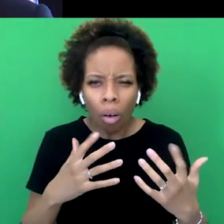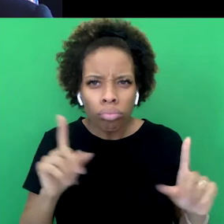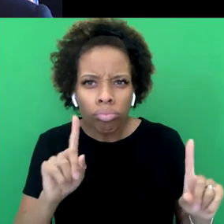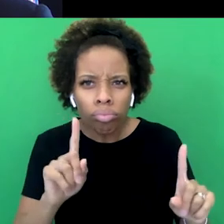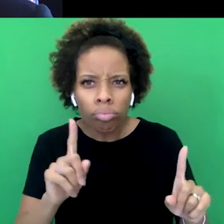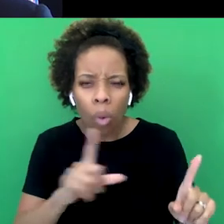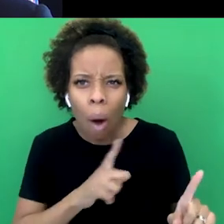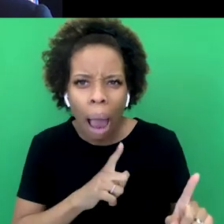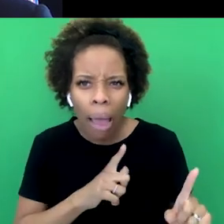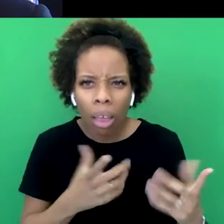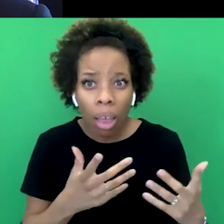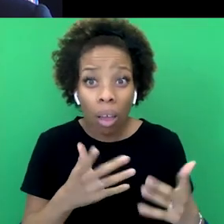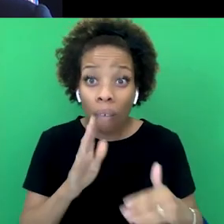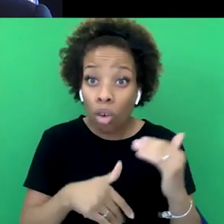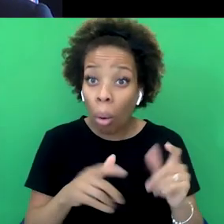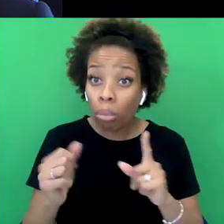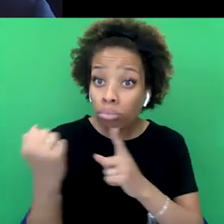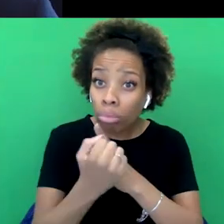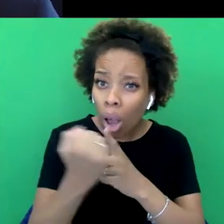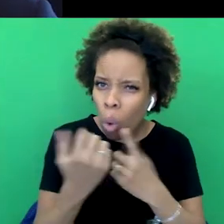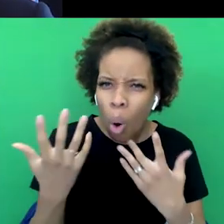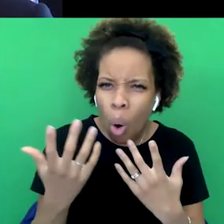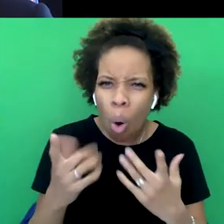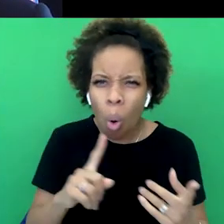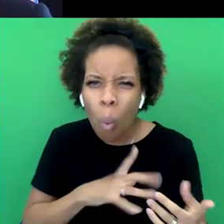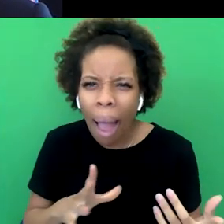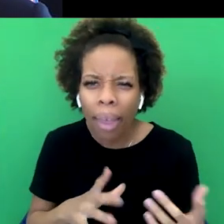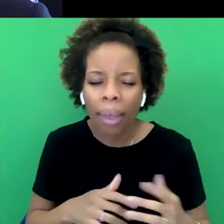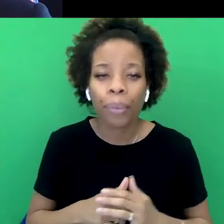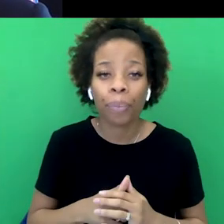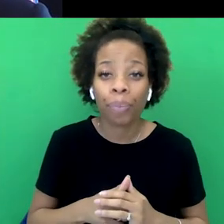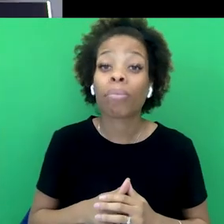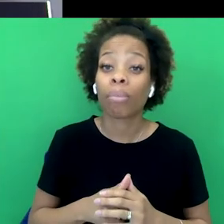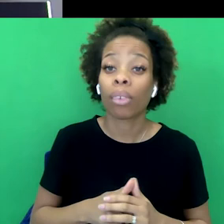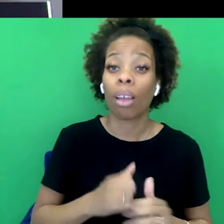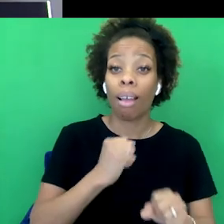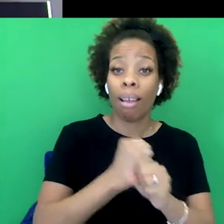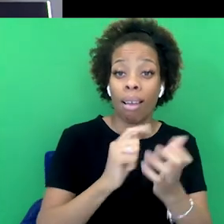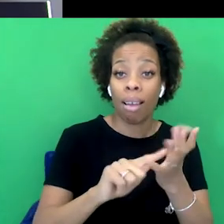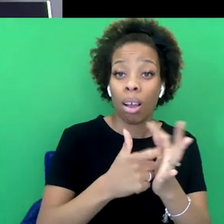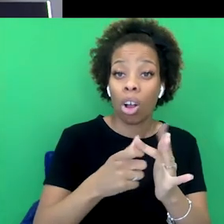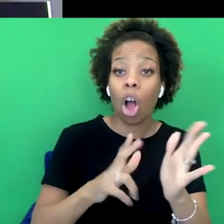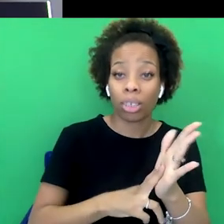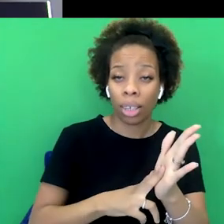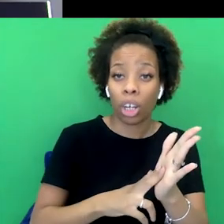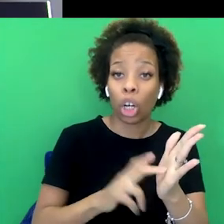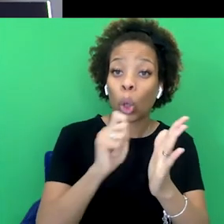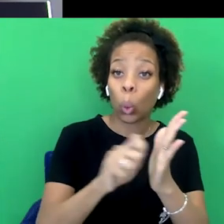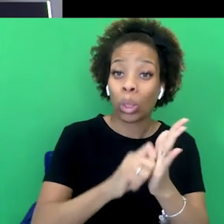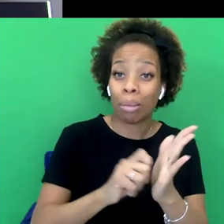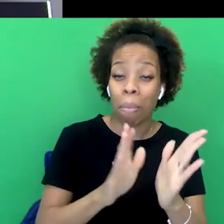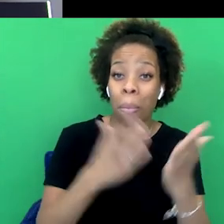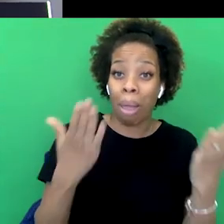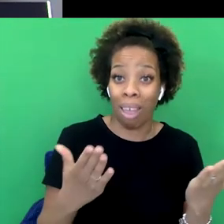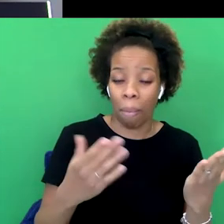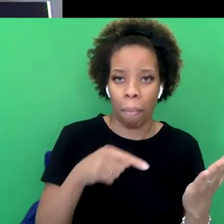basic than that, you know? So The Guardian rang me about three weeks ago saying, we're going to write something about the racist crap you're getting. Yeah.